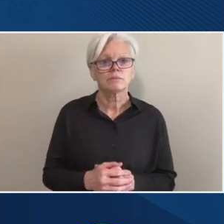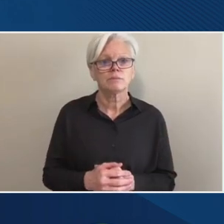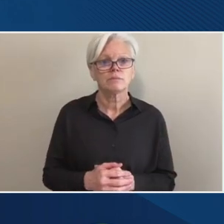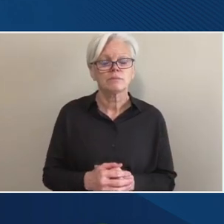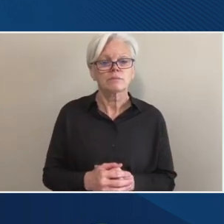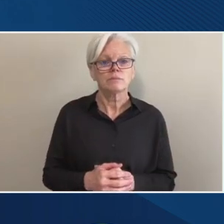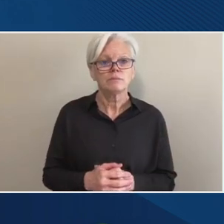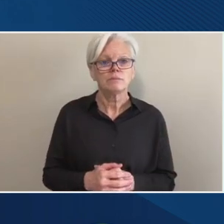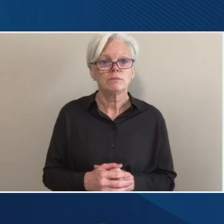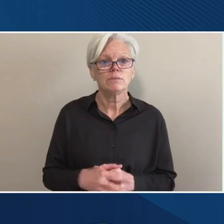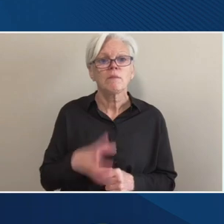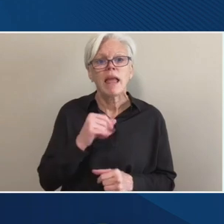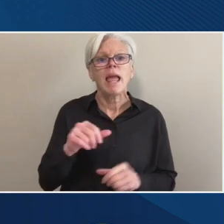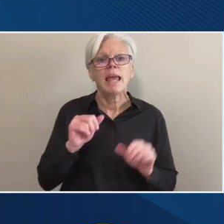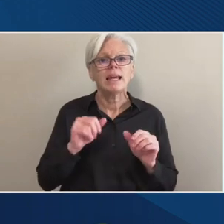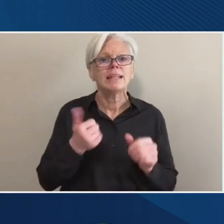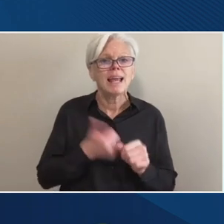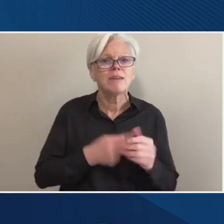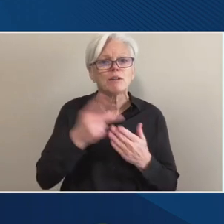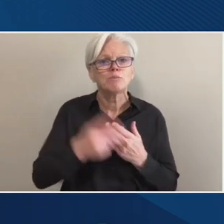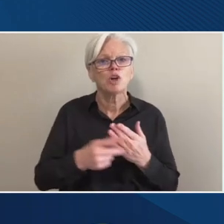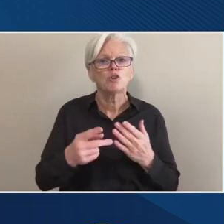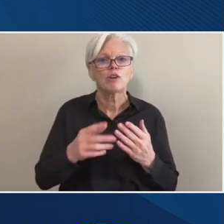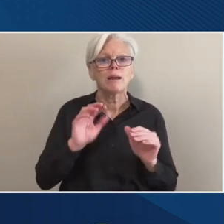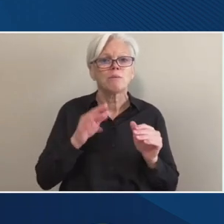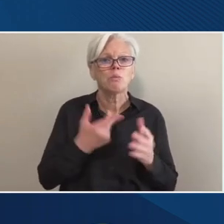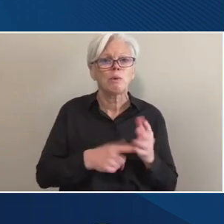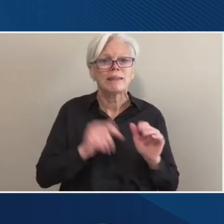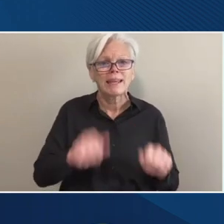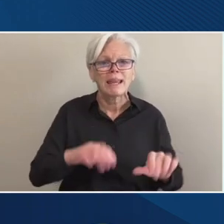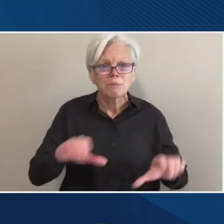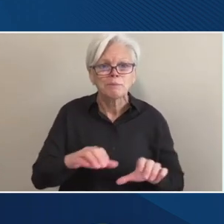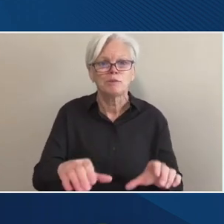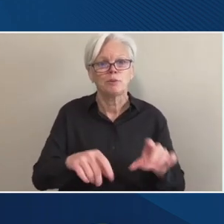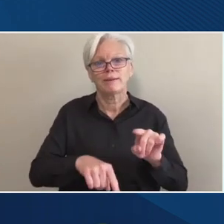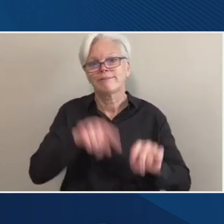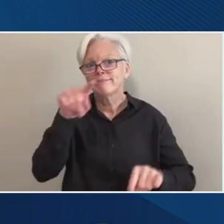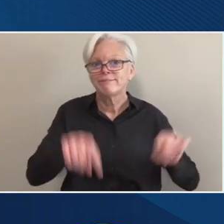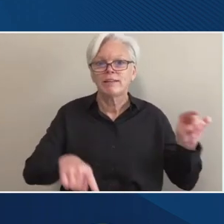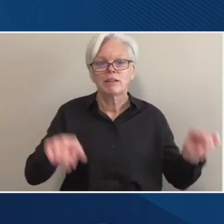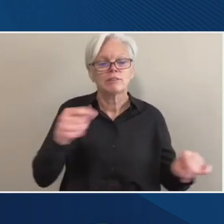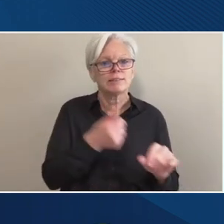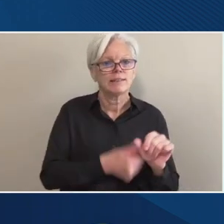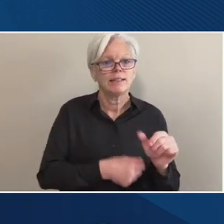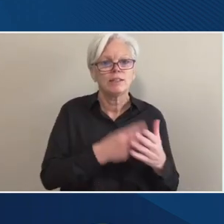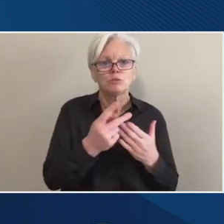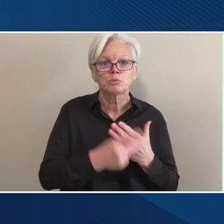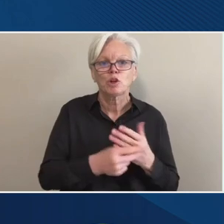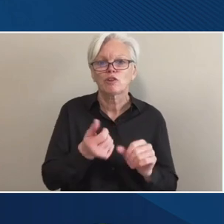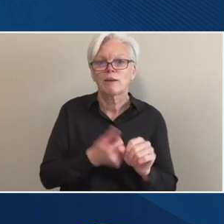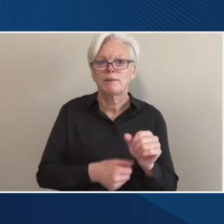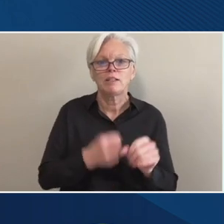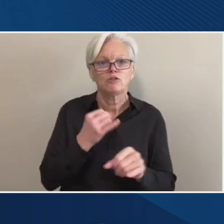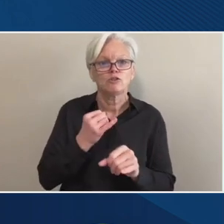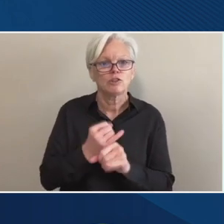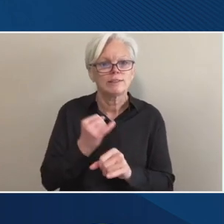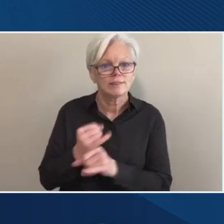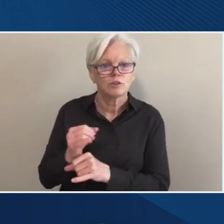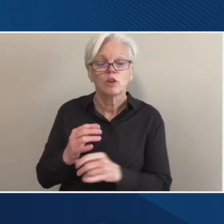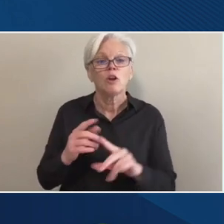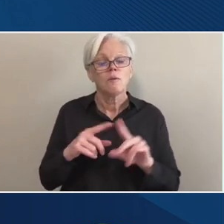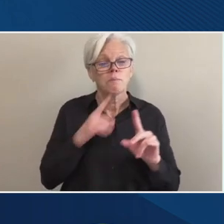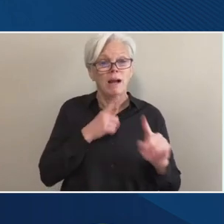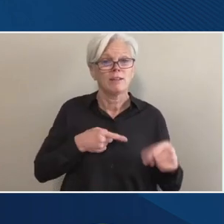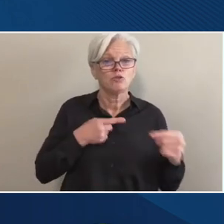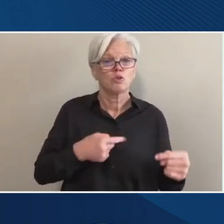from program to program, institution to institution. But if you can't, if you, I mean, it's really, I struggle to understand how